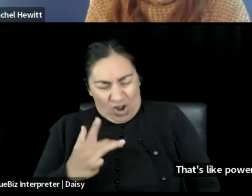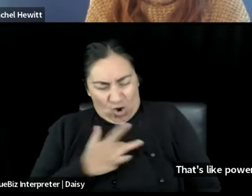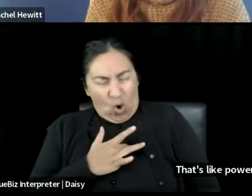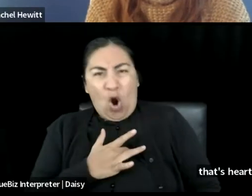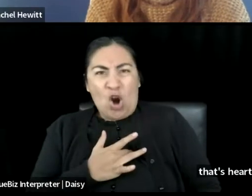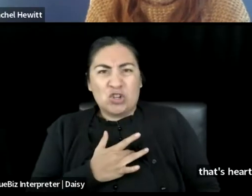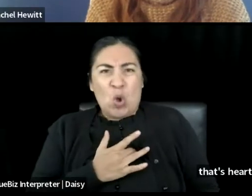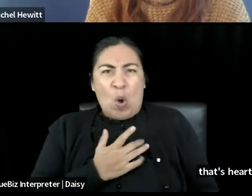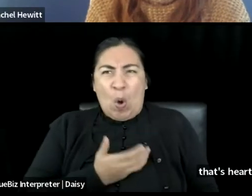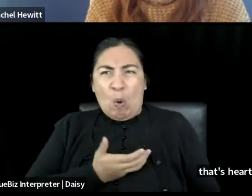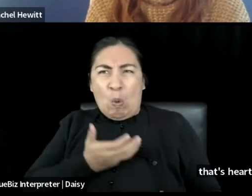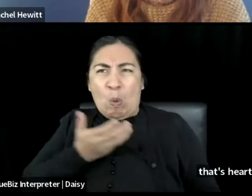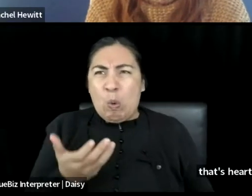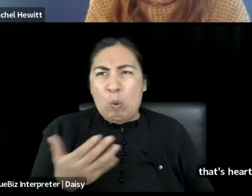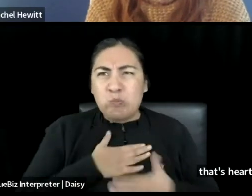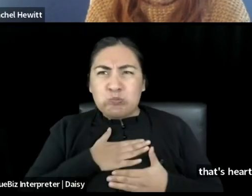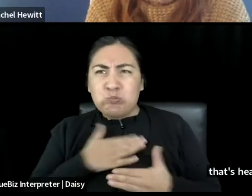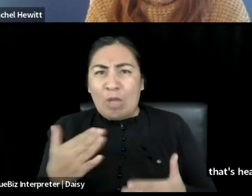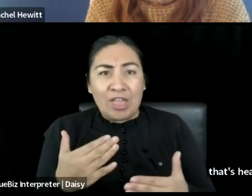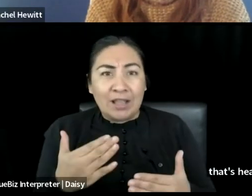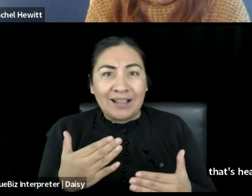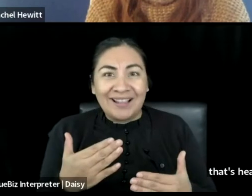And now it's going to live inside the work.